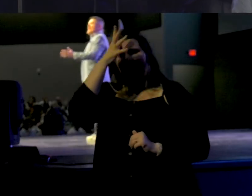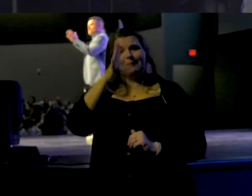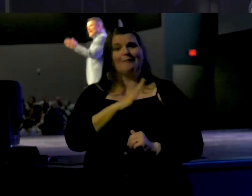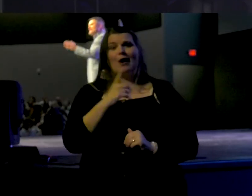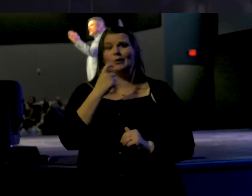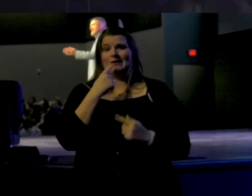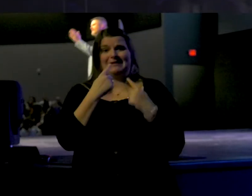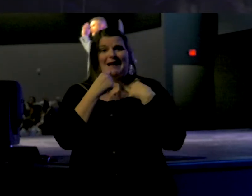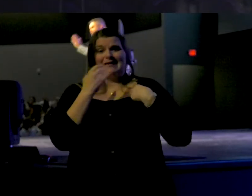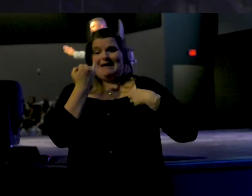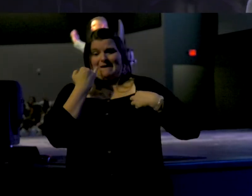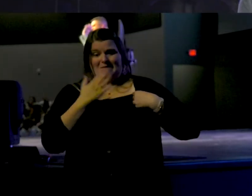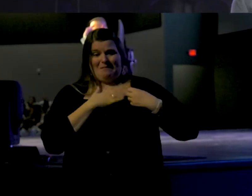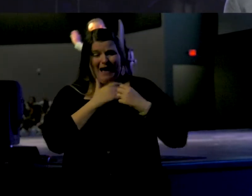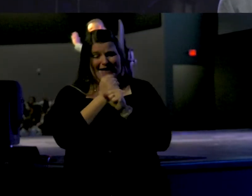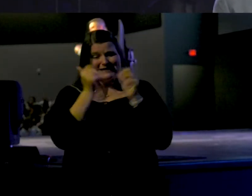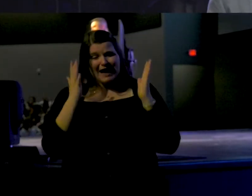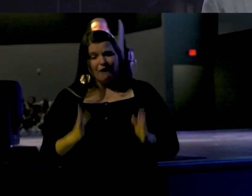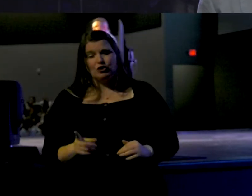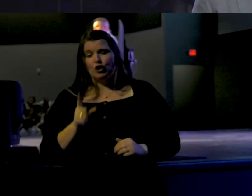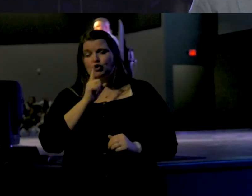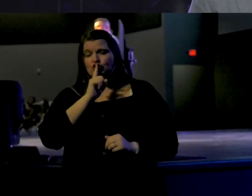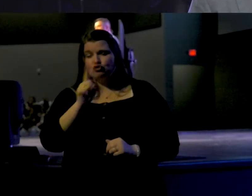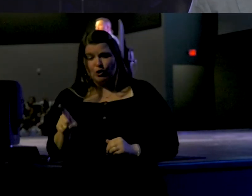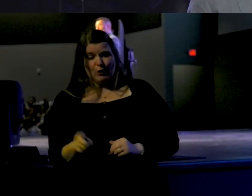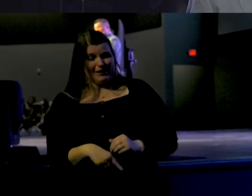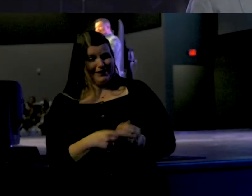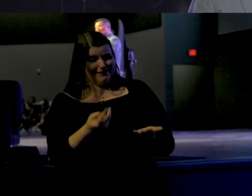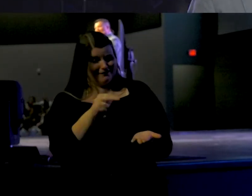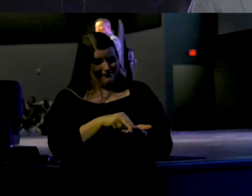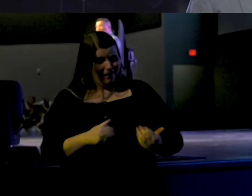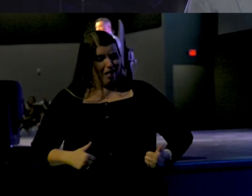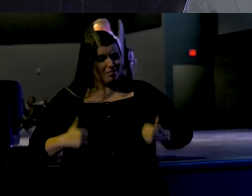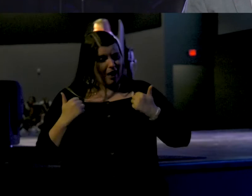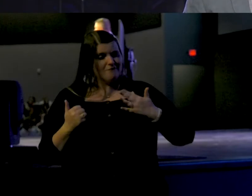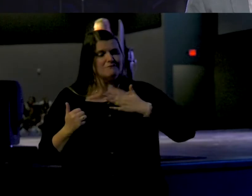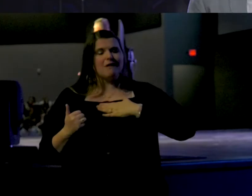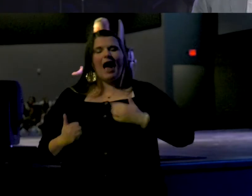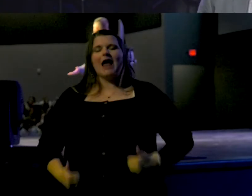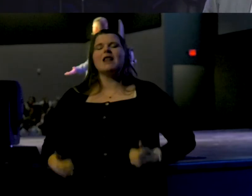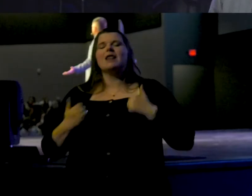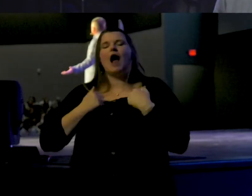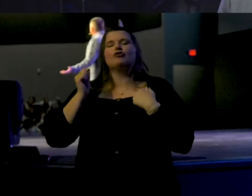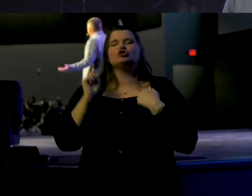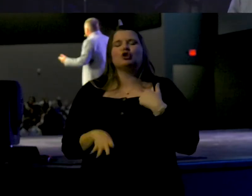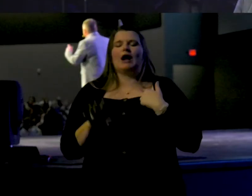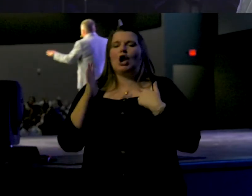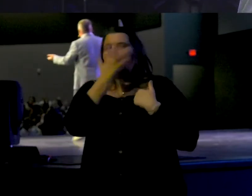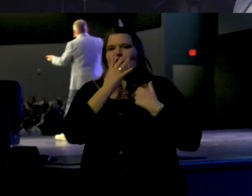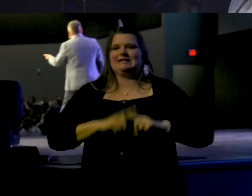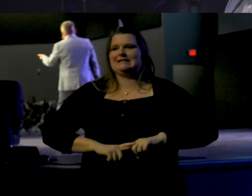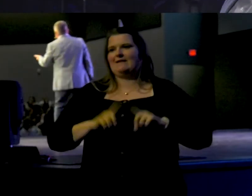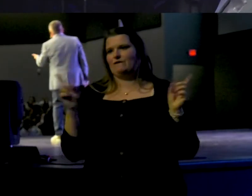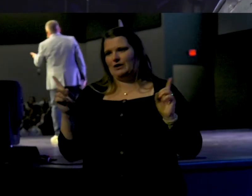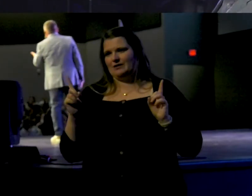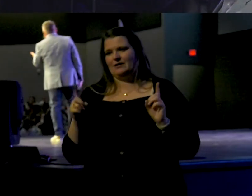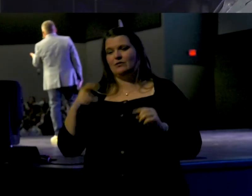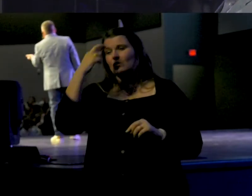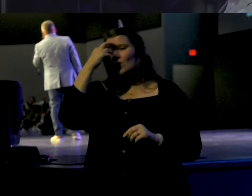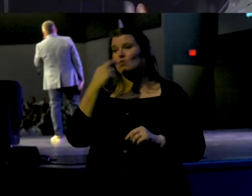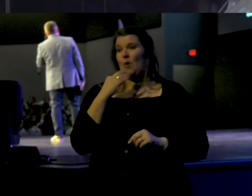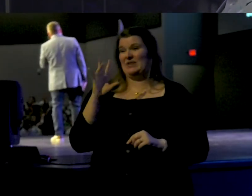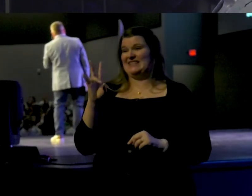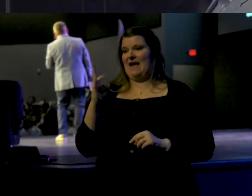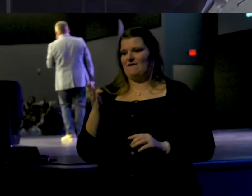says, if my Savior truly vacated the grave, my life should look different. One chapter over in Romans